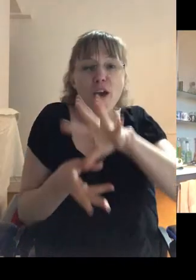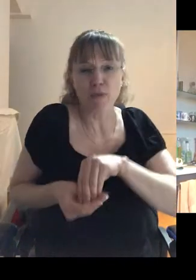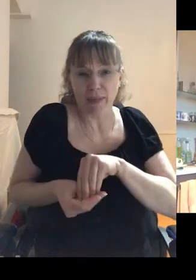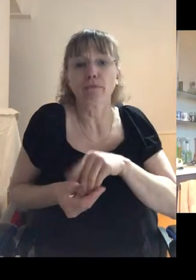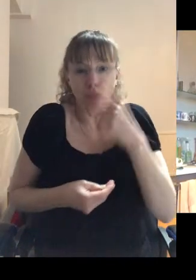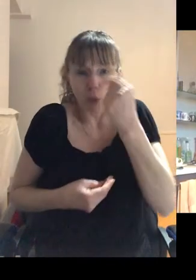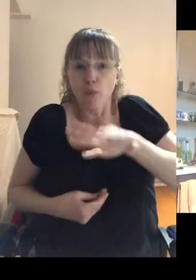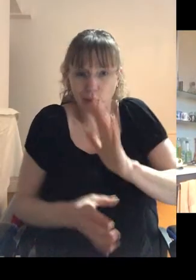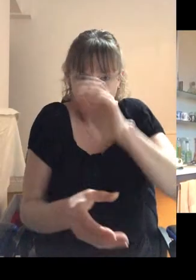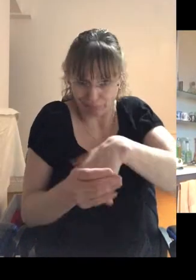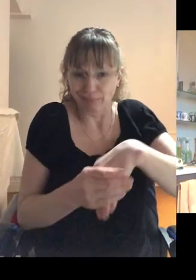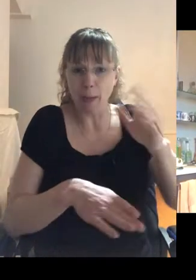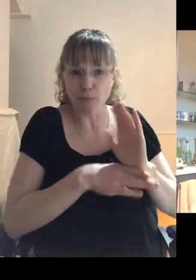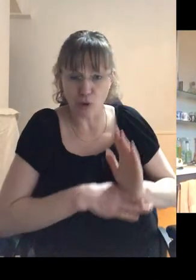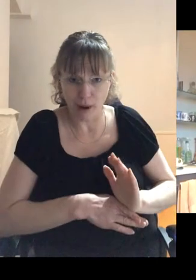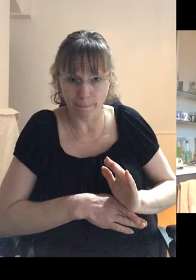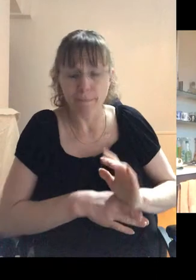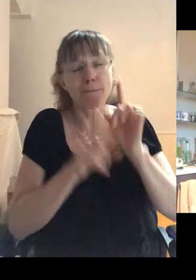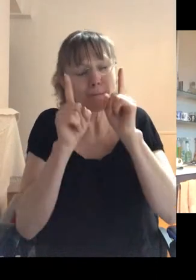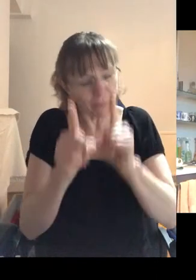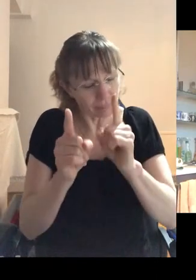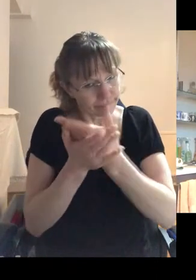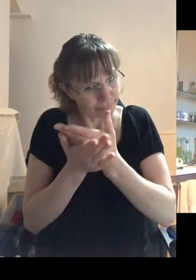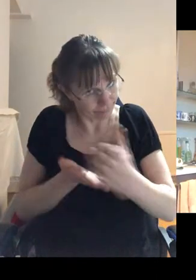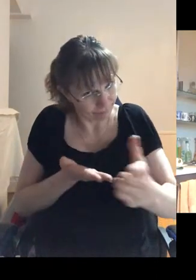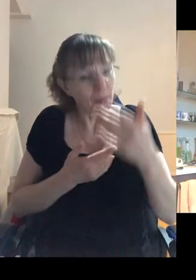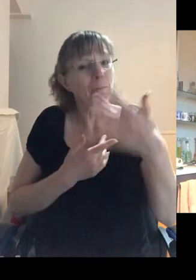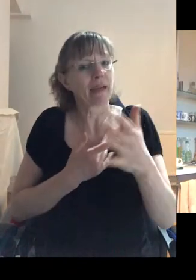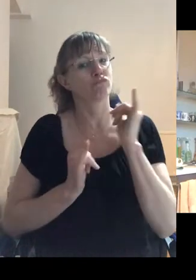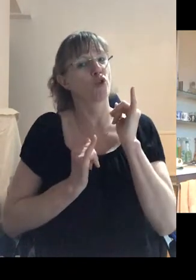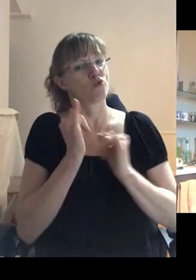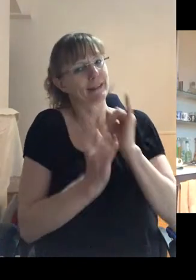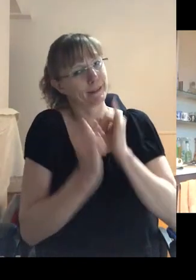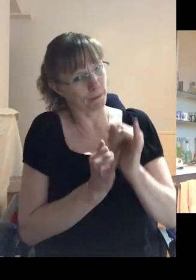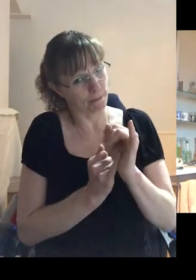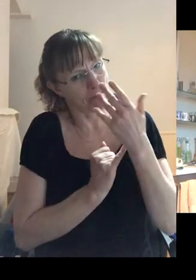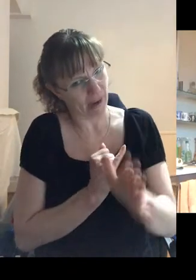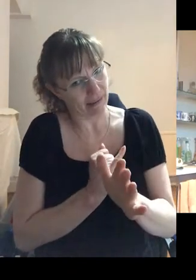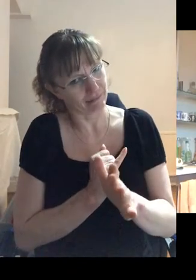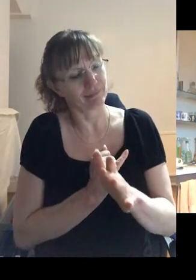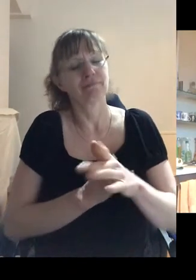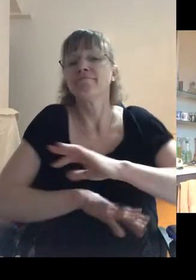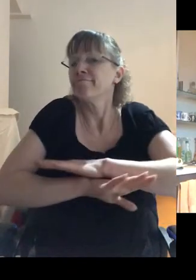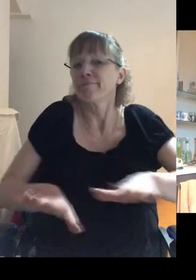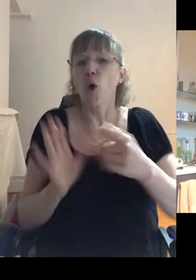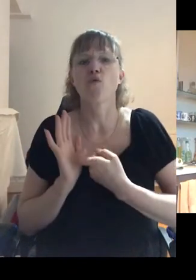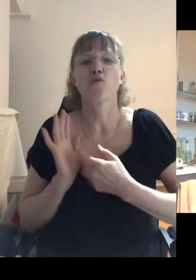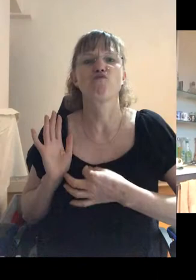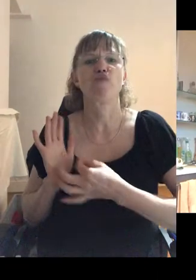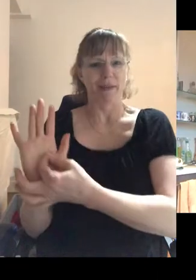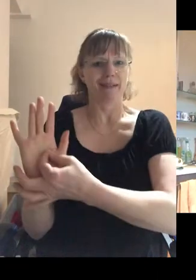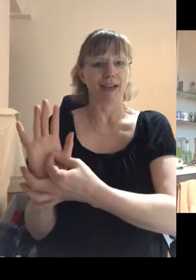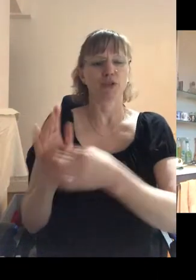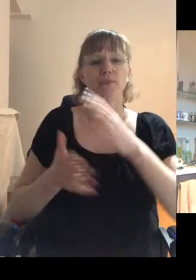that you could have wanted. Um, although clearly there has been some criticism from that. There wasn't much, uh,